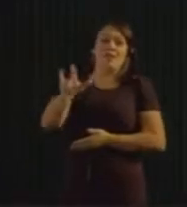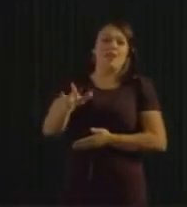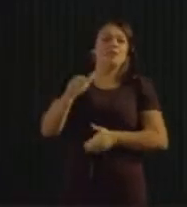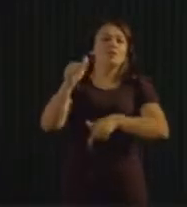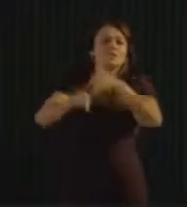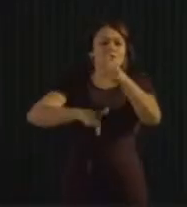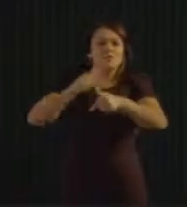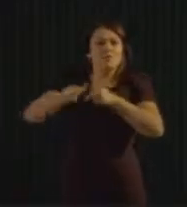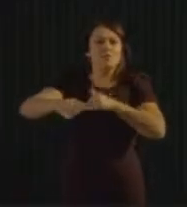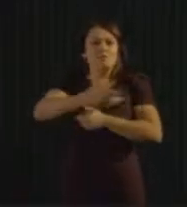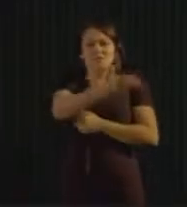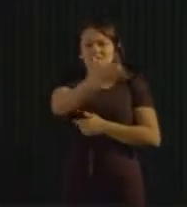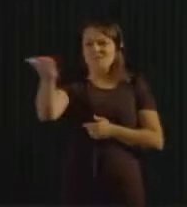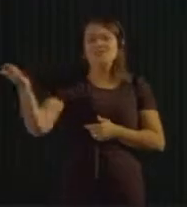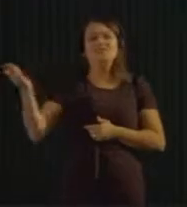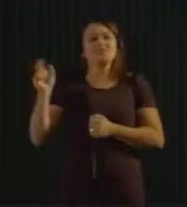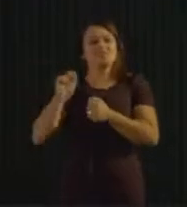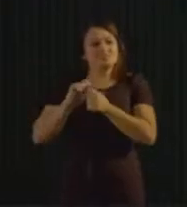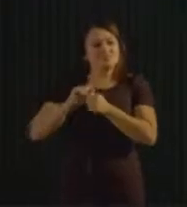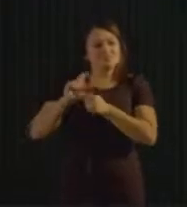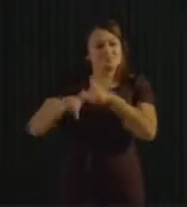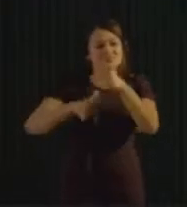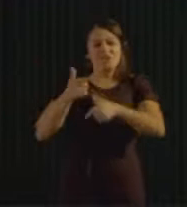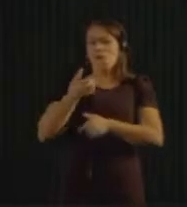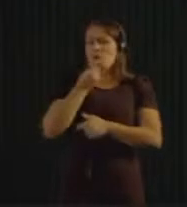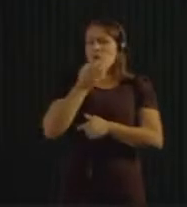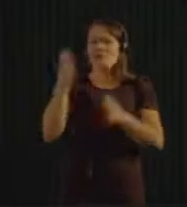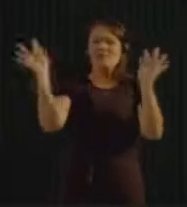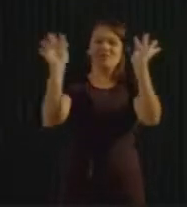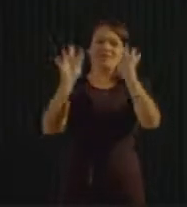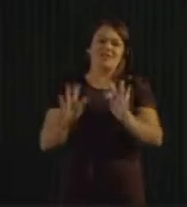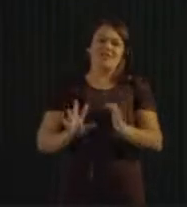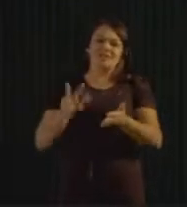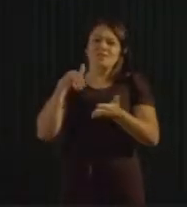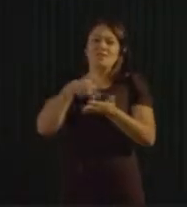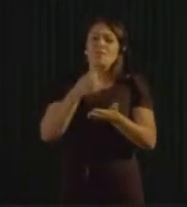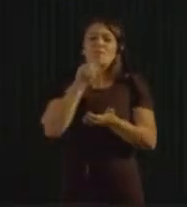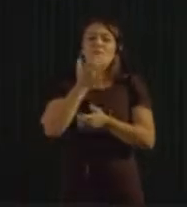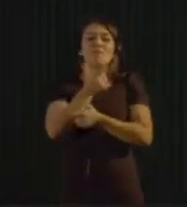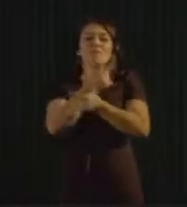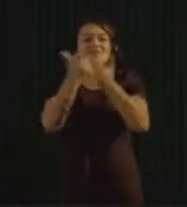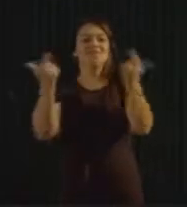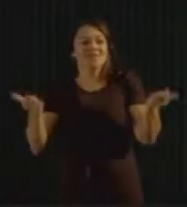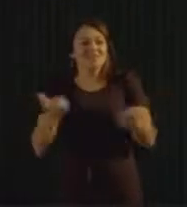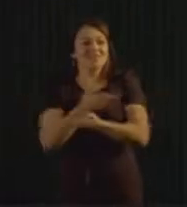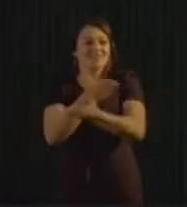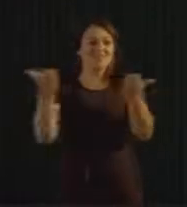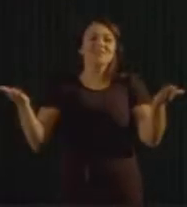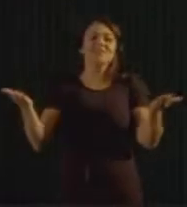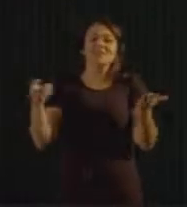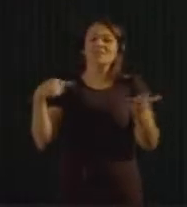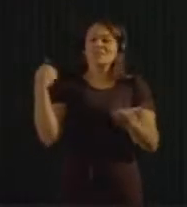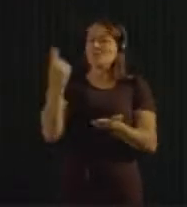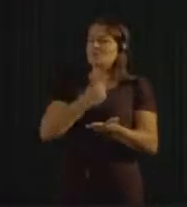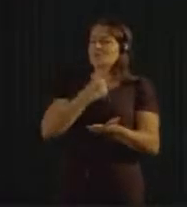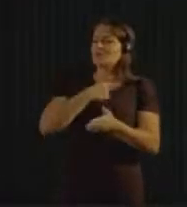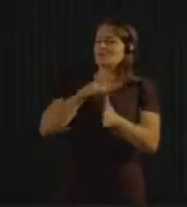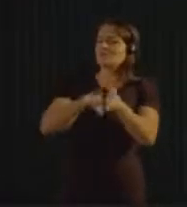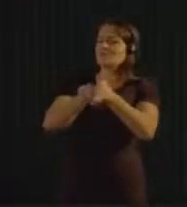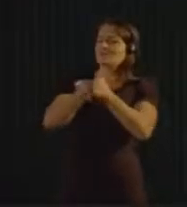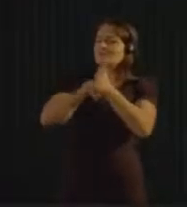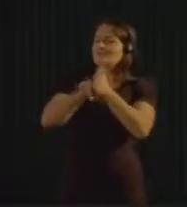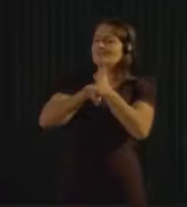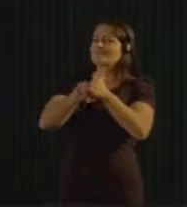are doing. And I'm happy to be here. And I say, good luck with everything. Start looking for a zero